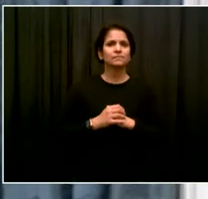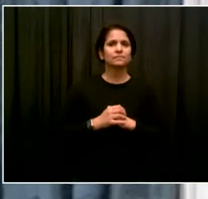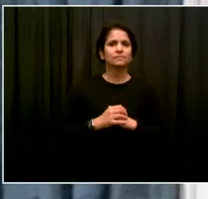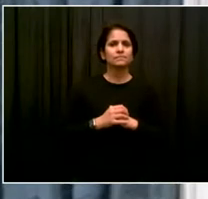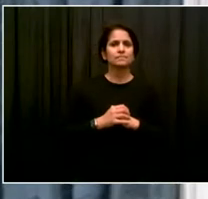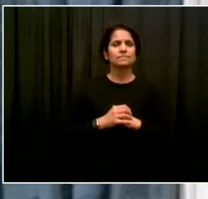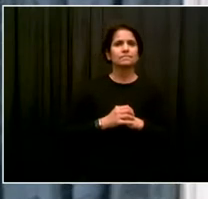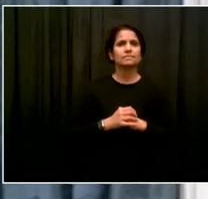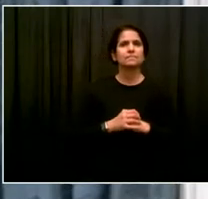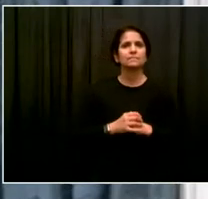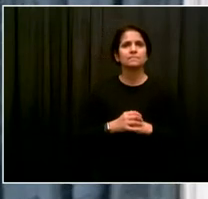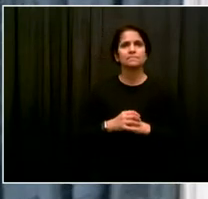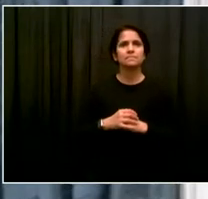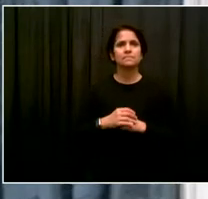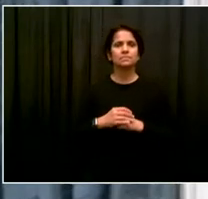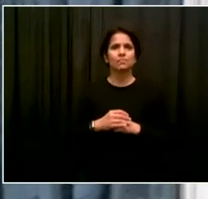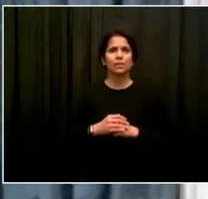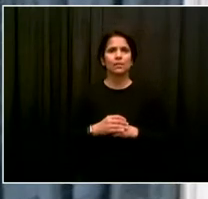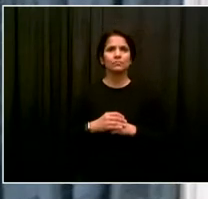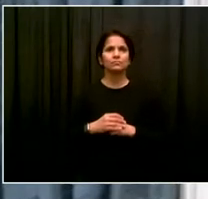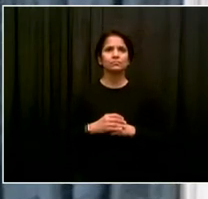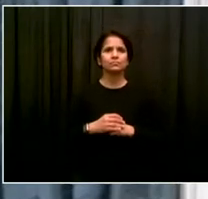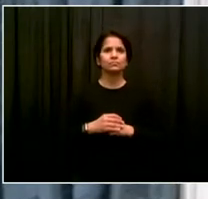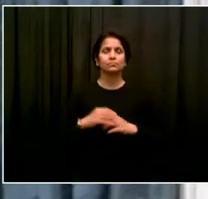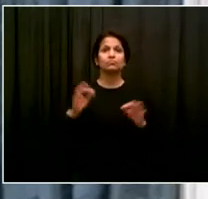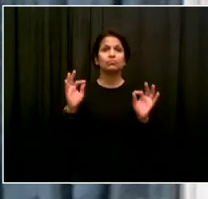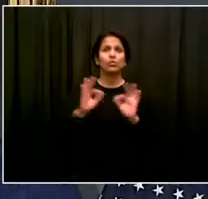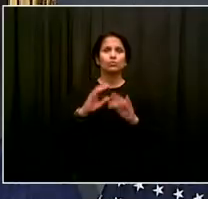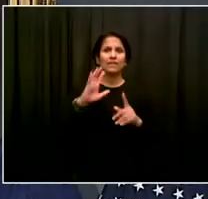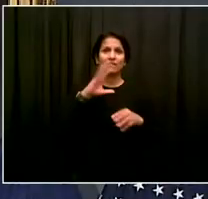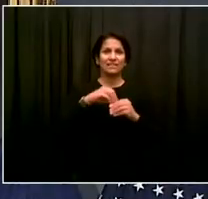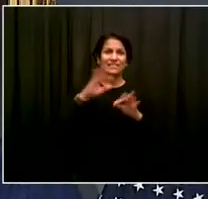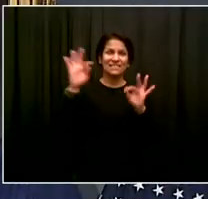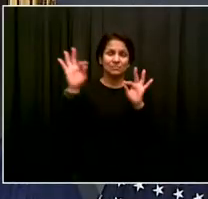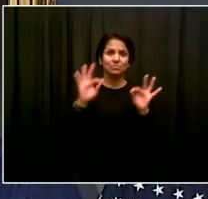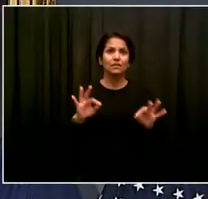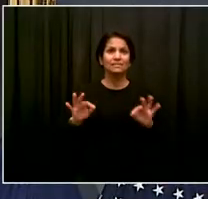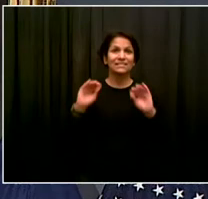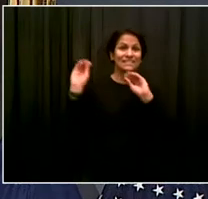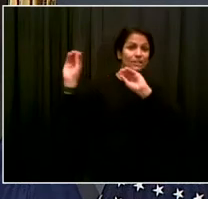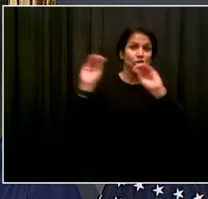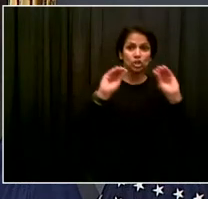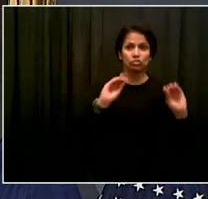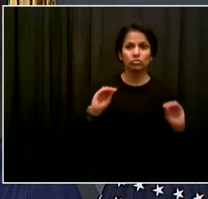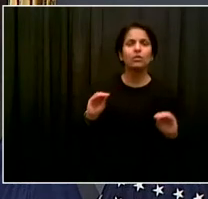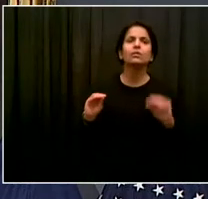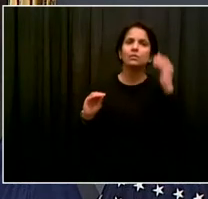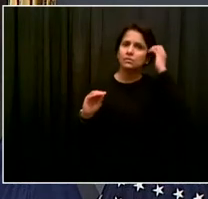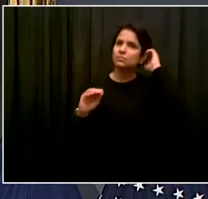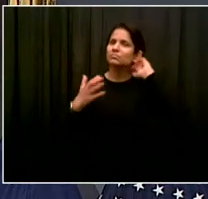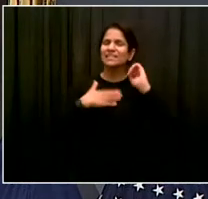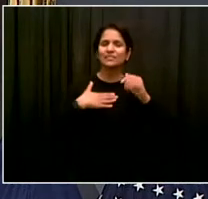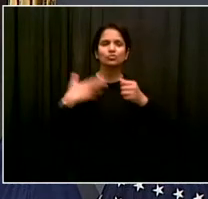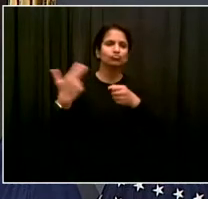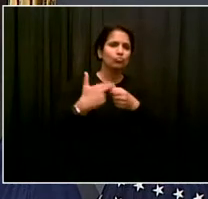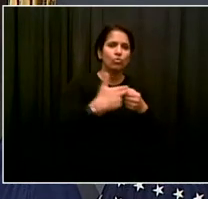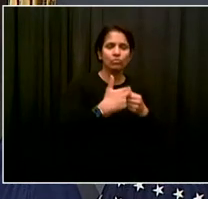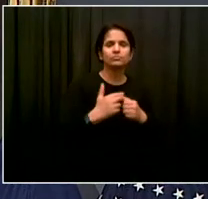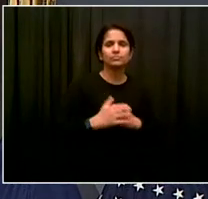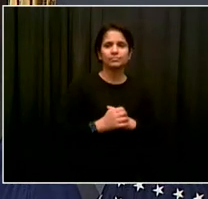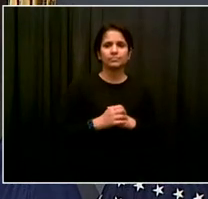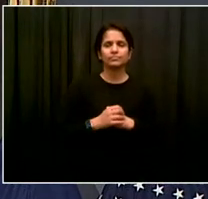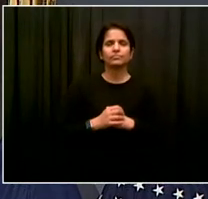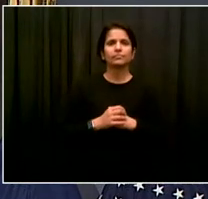to get the word out to encourage people to opt in where we formerly were. Thank you very much. Next is Steve Burns from WCBS